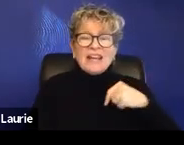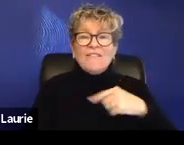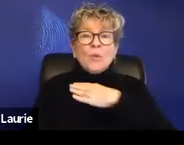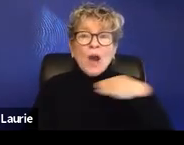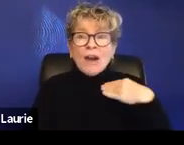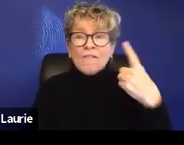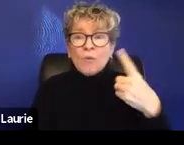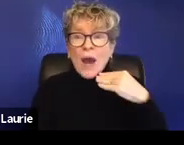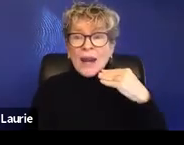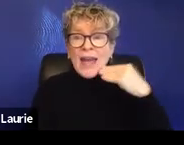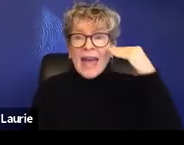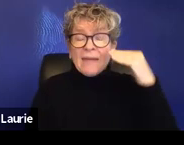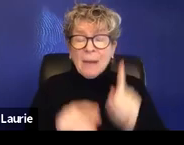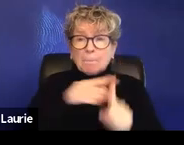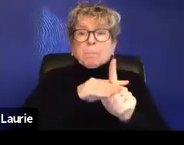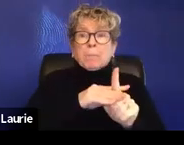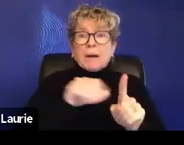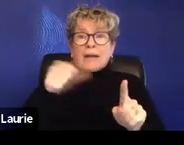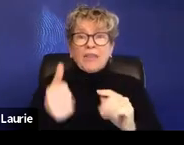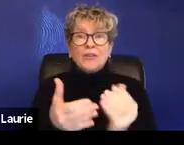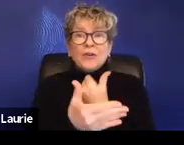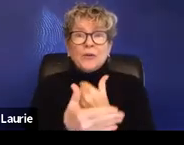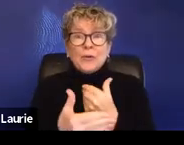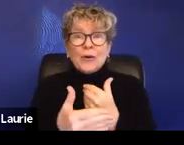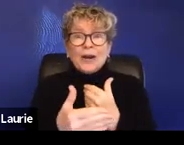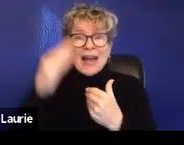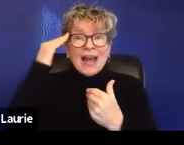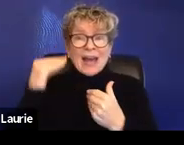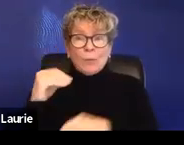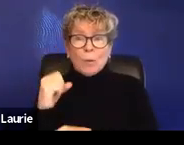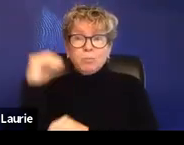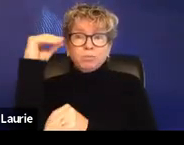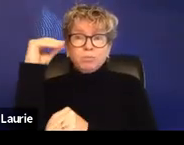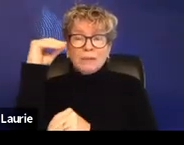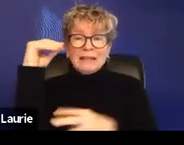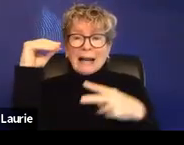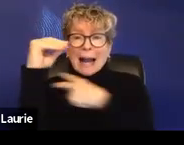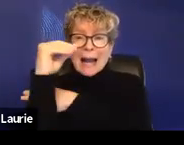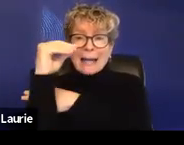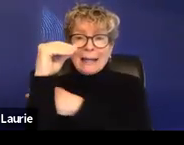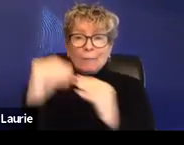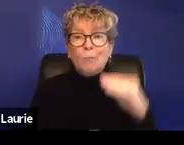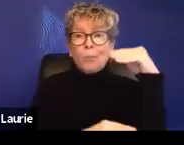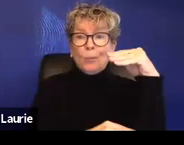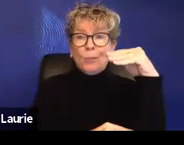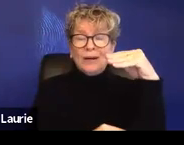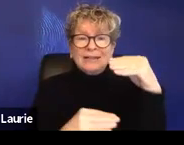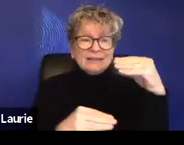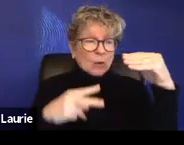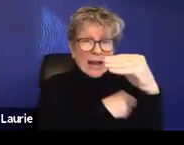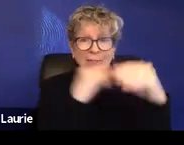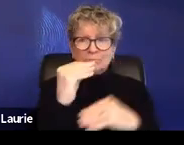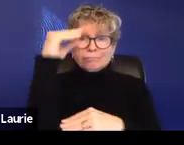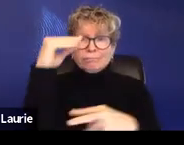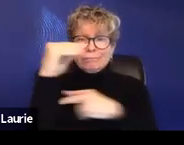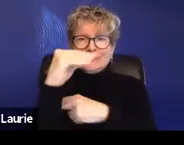uh, I think in the, like the myth, uh, it's, it's Hercules, or if any of you've seen the Disney movie,